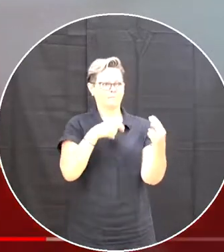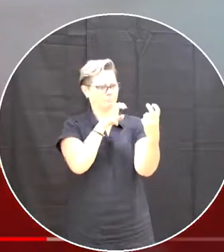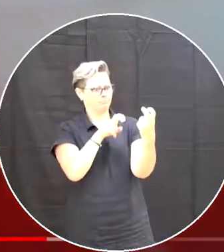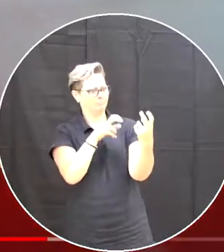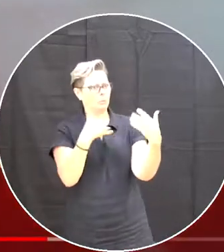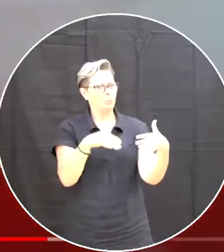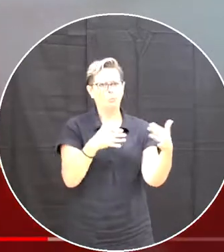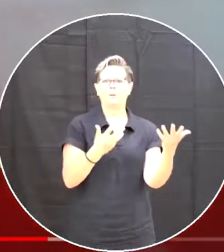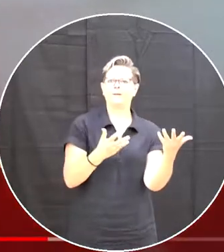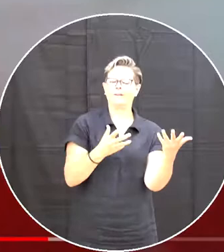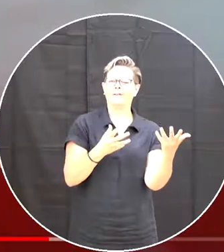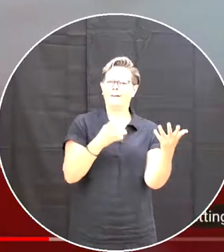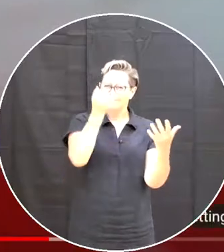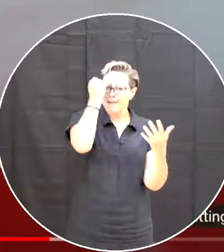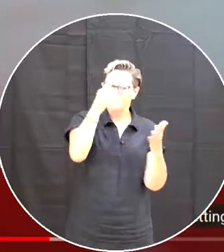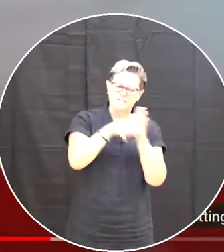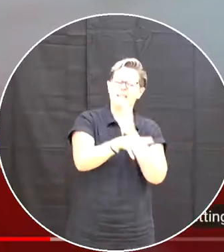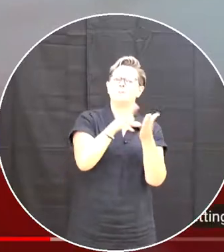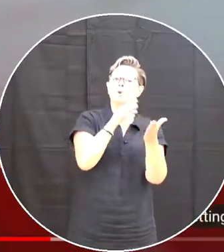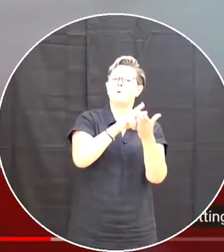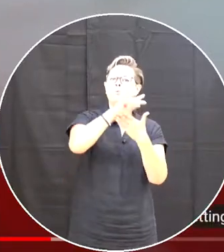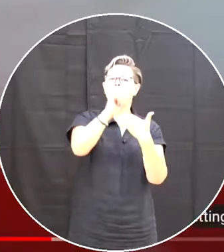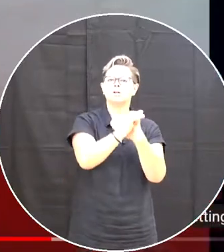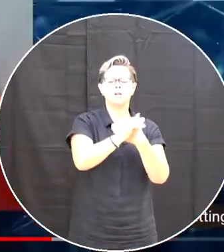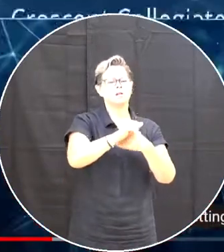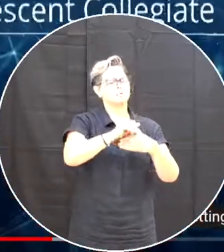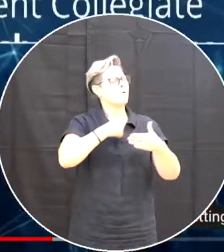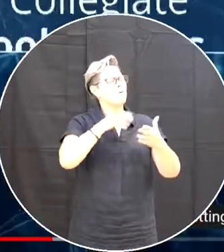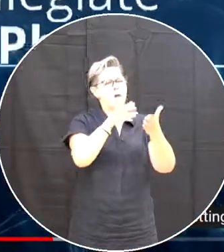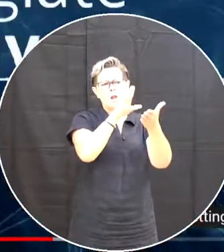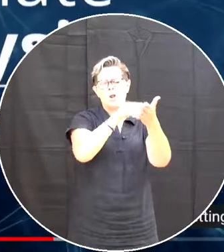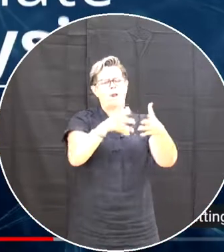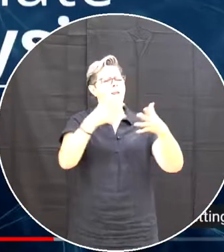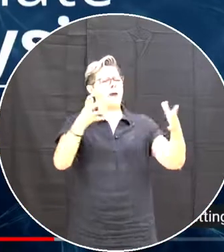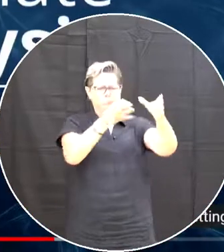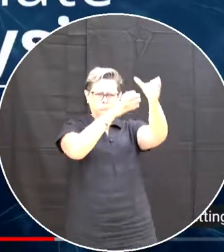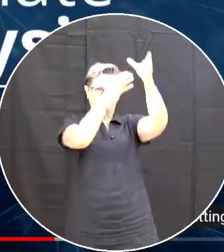deep learning projects teach you And I am so lucky to be taking part in them